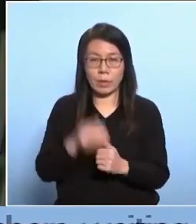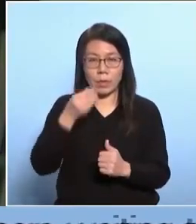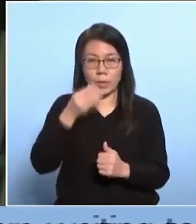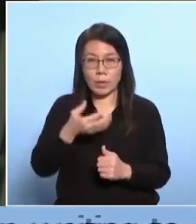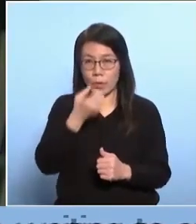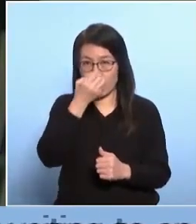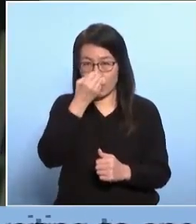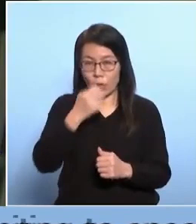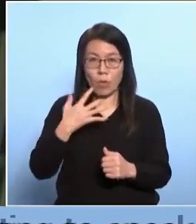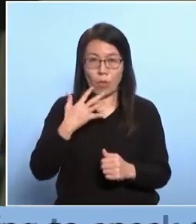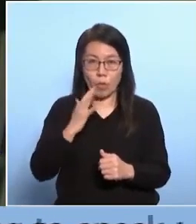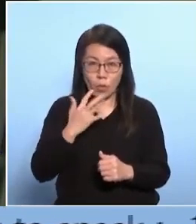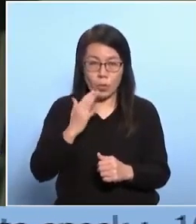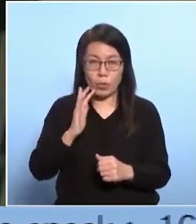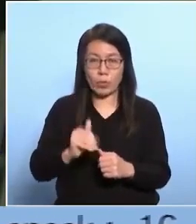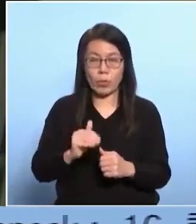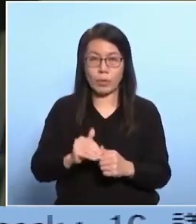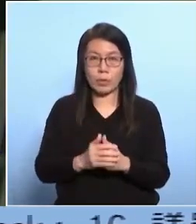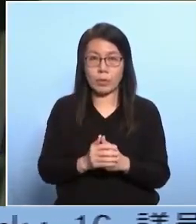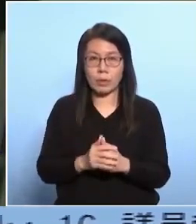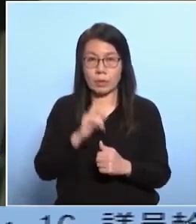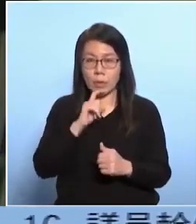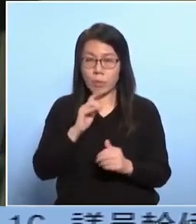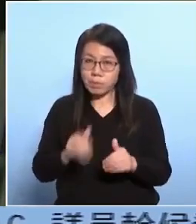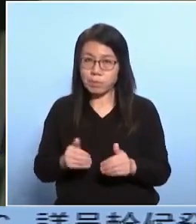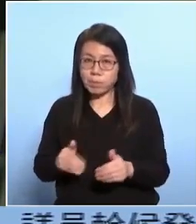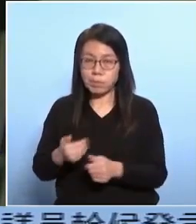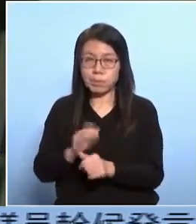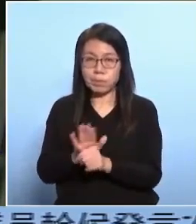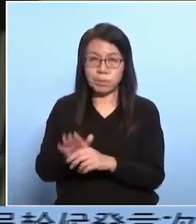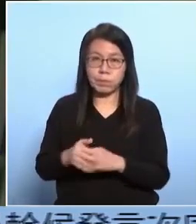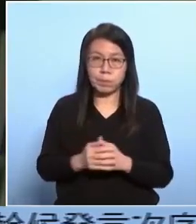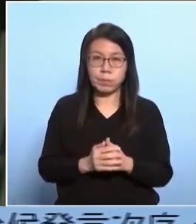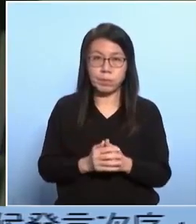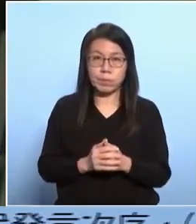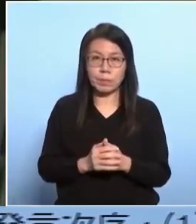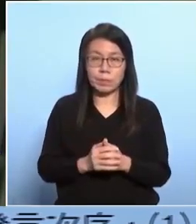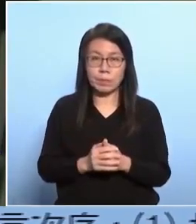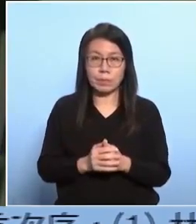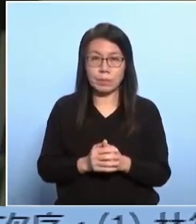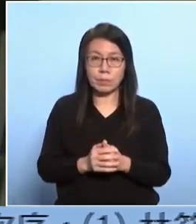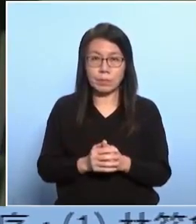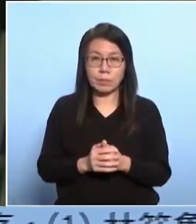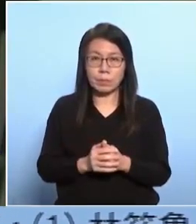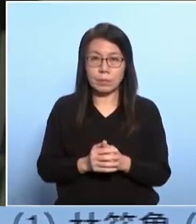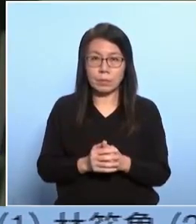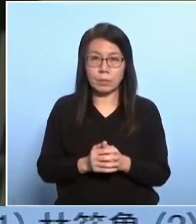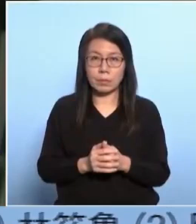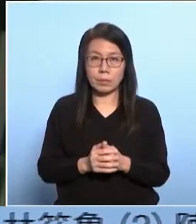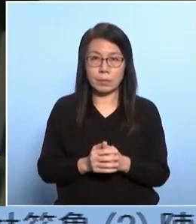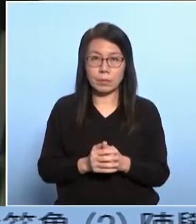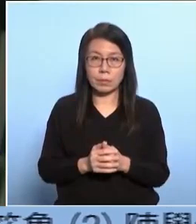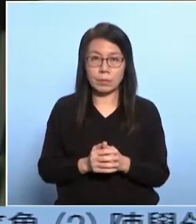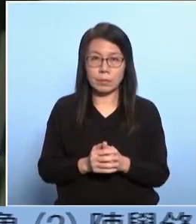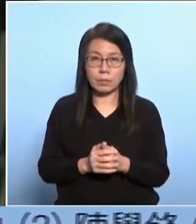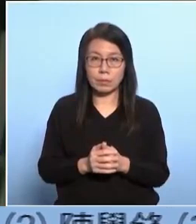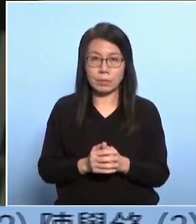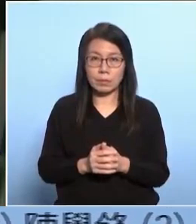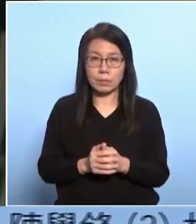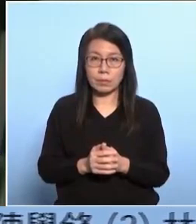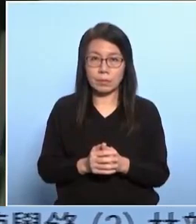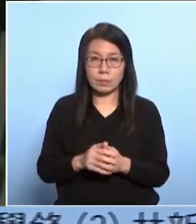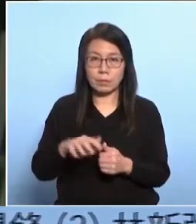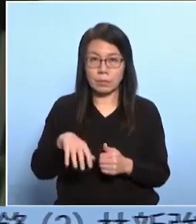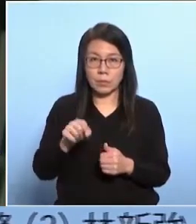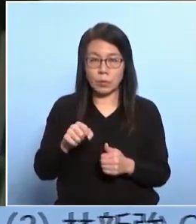capitalize on their unique strengths and attributes, extend the influence actively, contribute to the construction